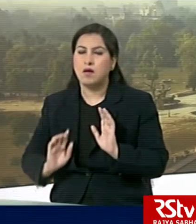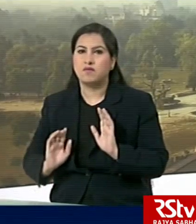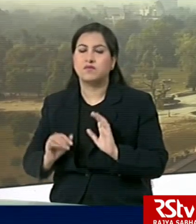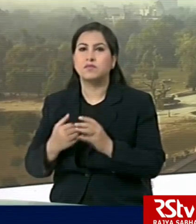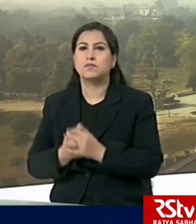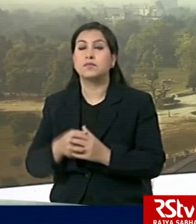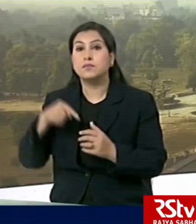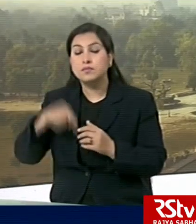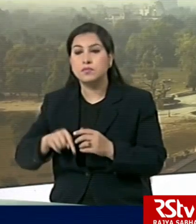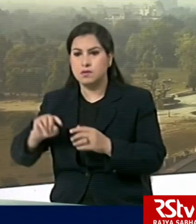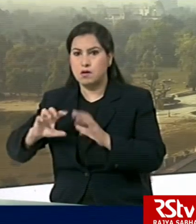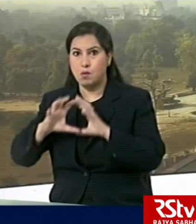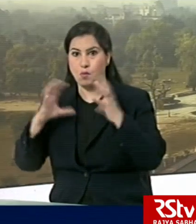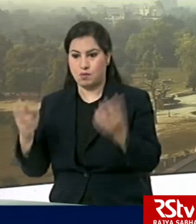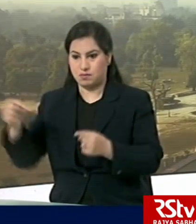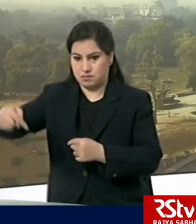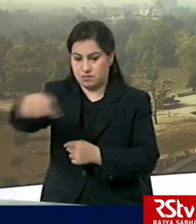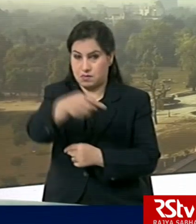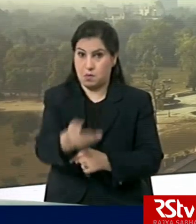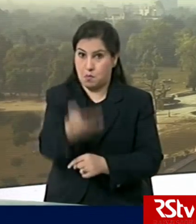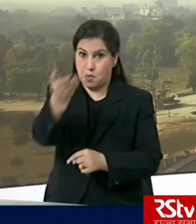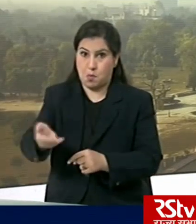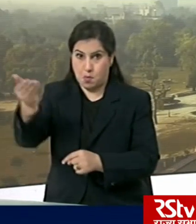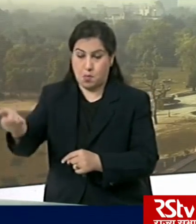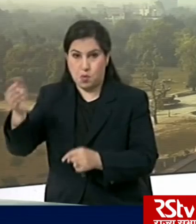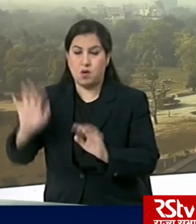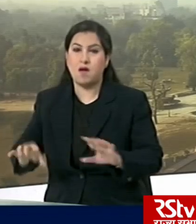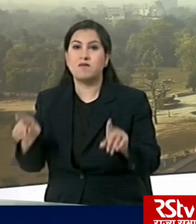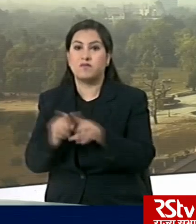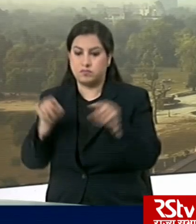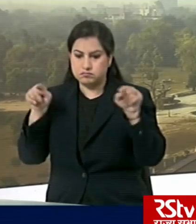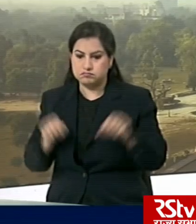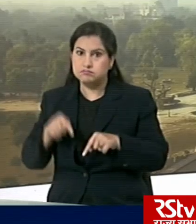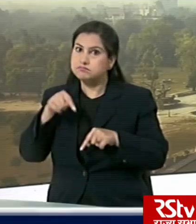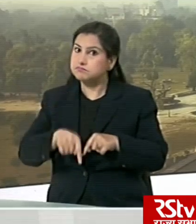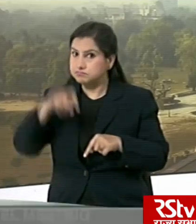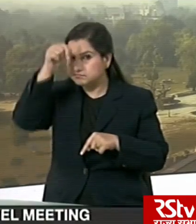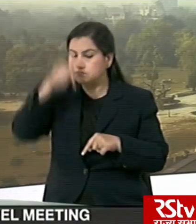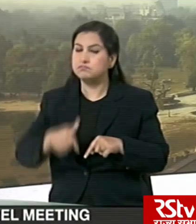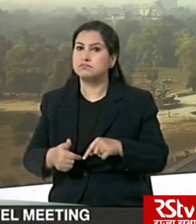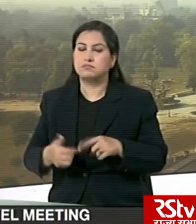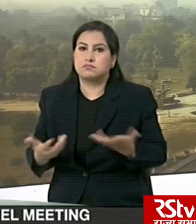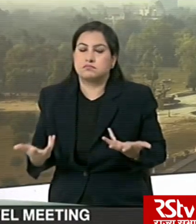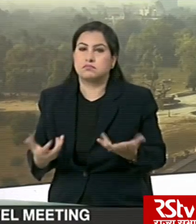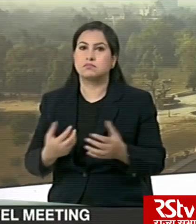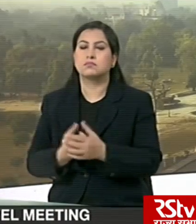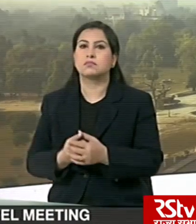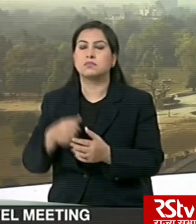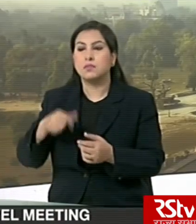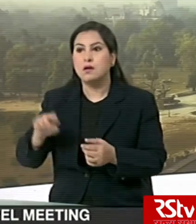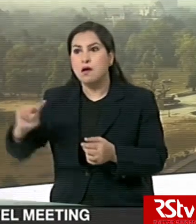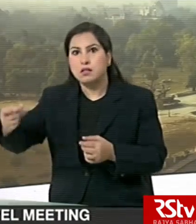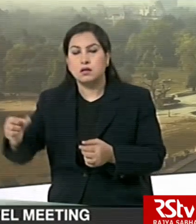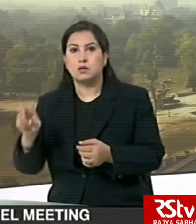At different times, it has ranged like that. Although for many of these countries, it is in few thousands, 2000, 3000,